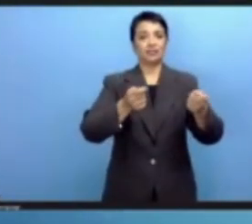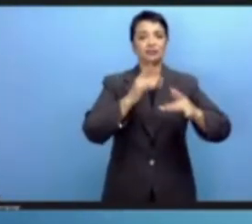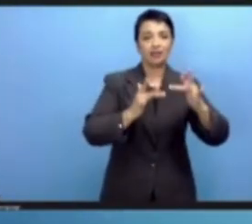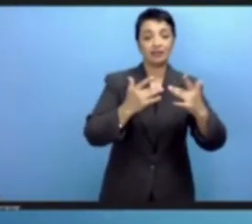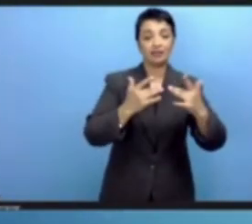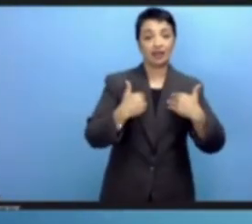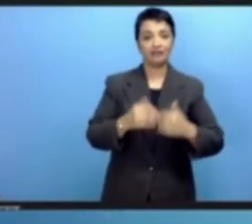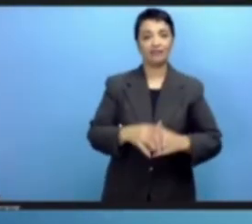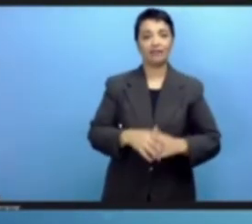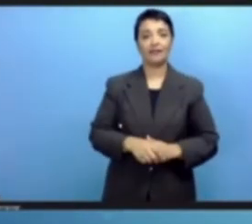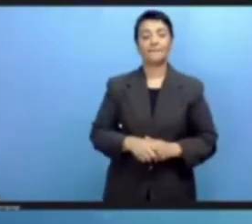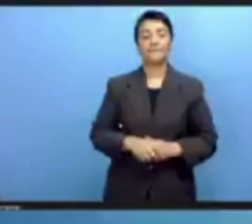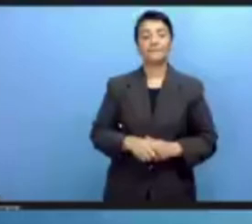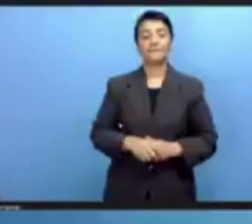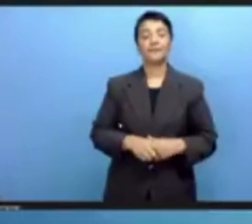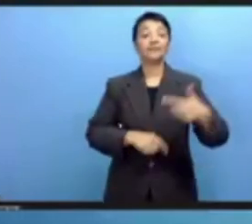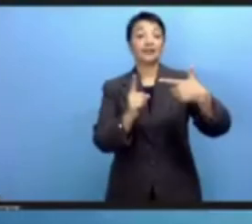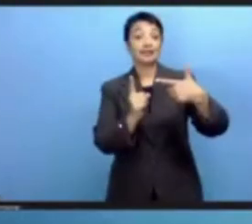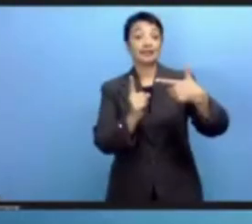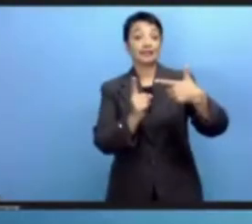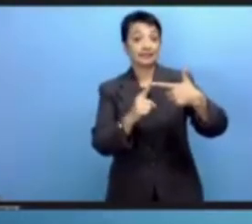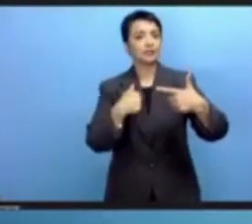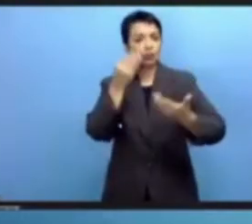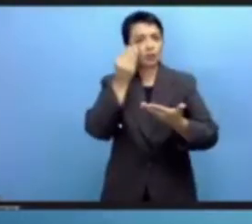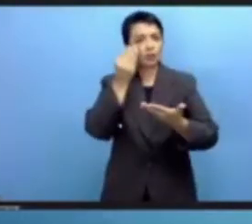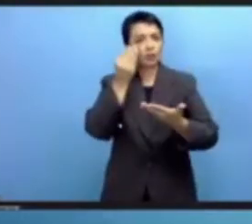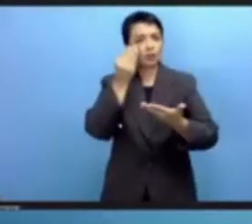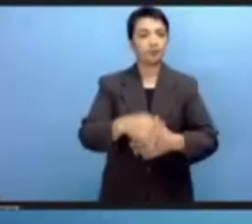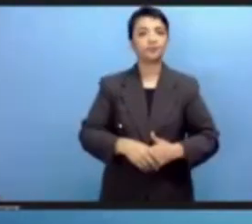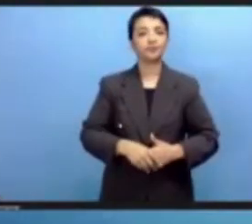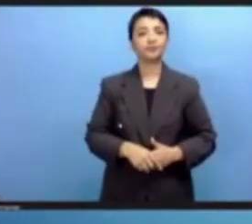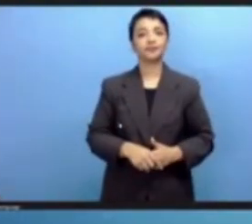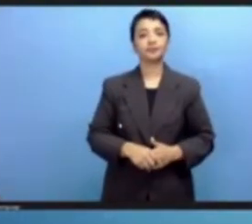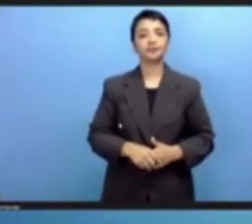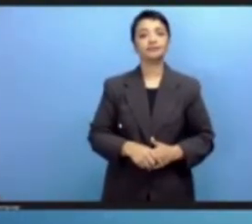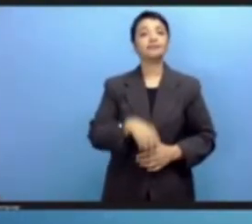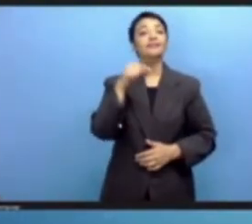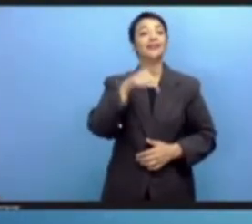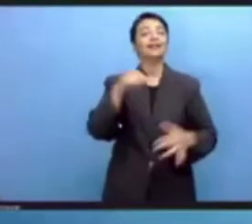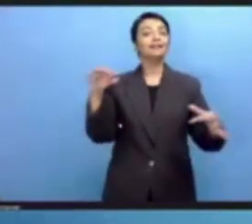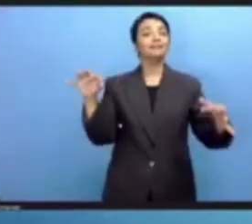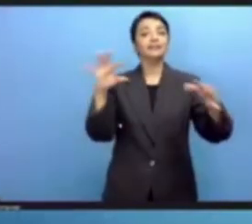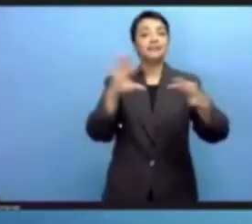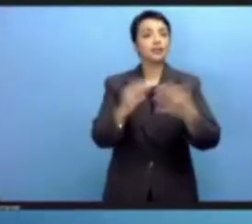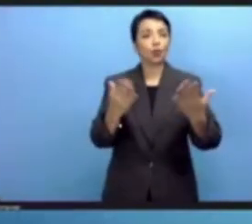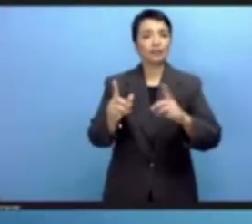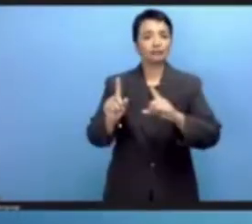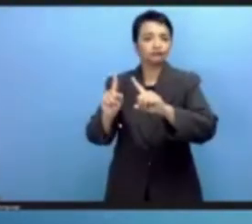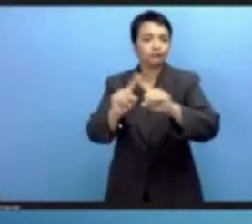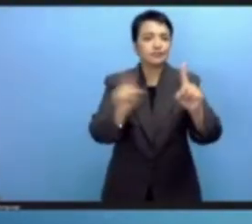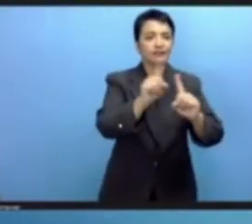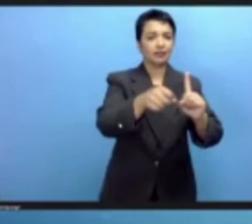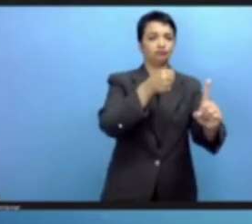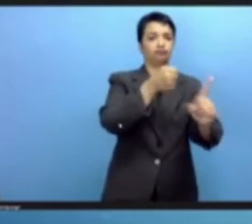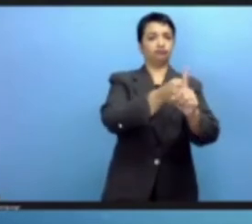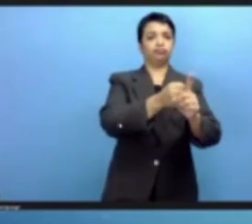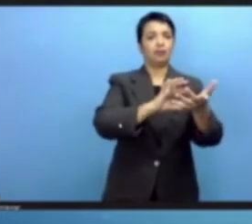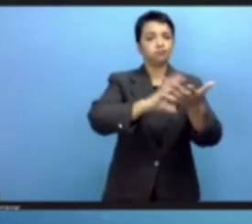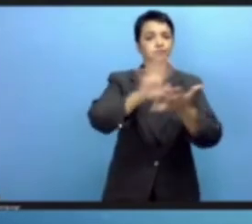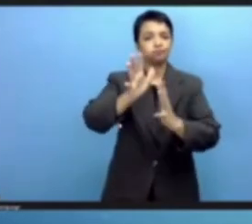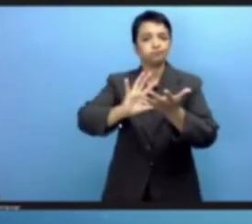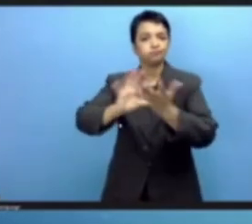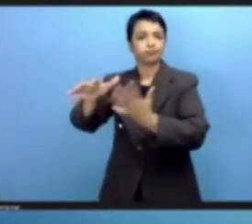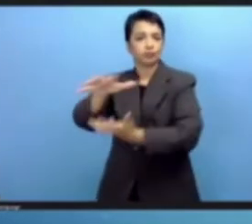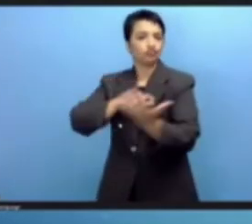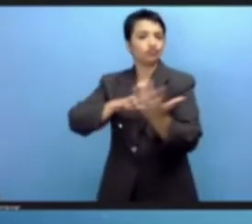I want to bring to my initial question on the relationship between the multiple crisis that affects us and this IGF is that the internet